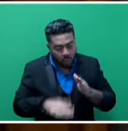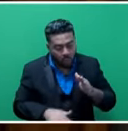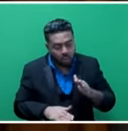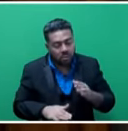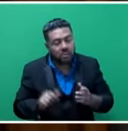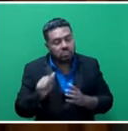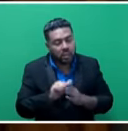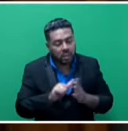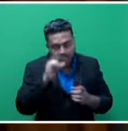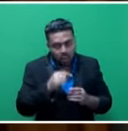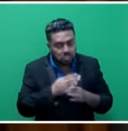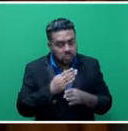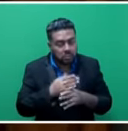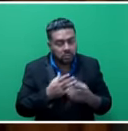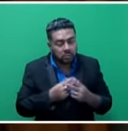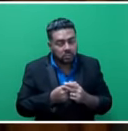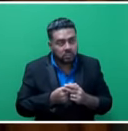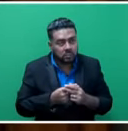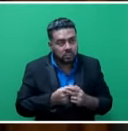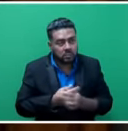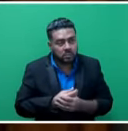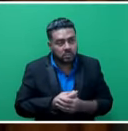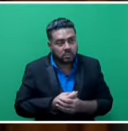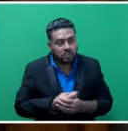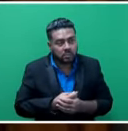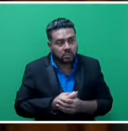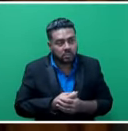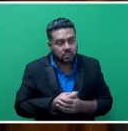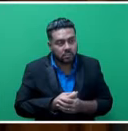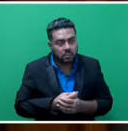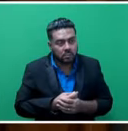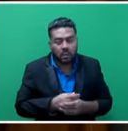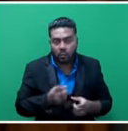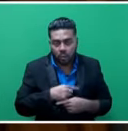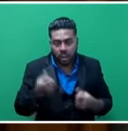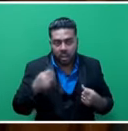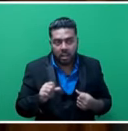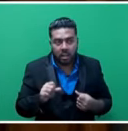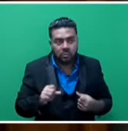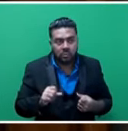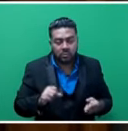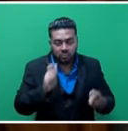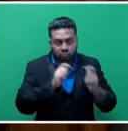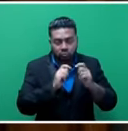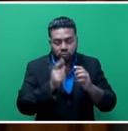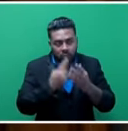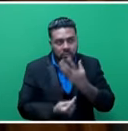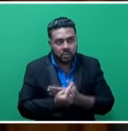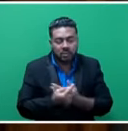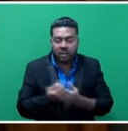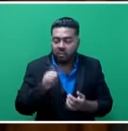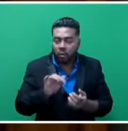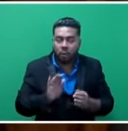unit can work with the contractors and get the required three coats and we allow construction to happen. But anything over 50